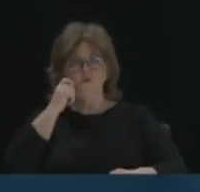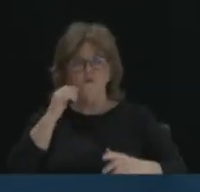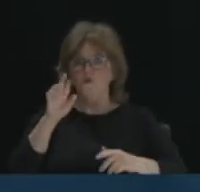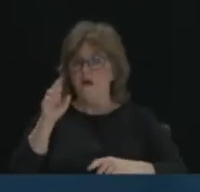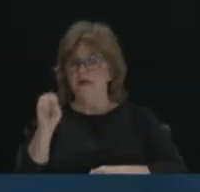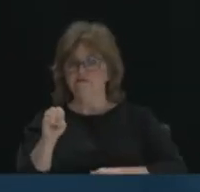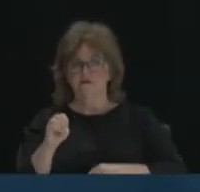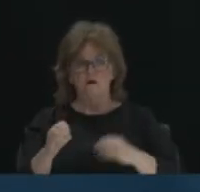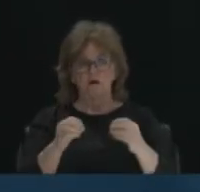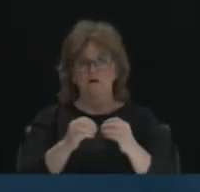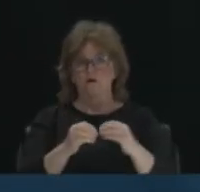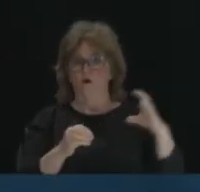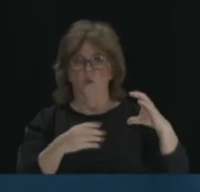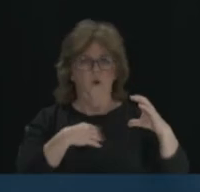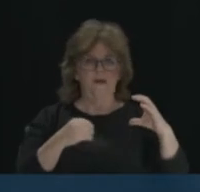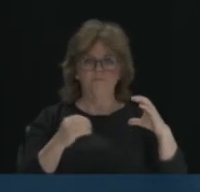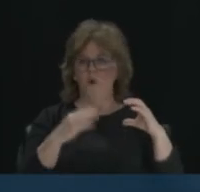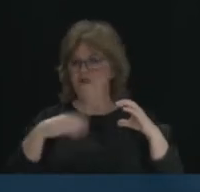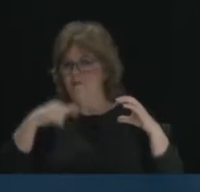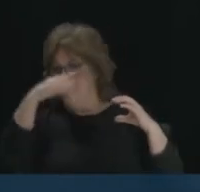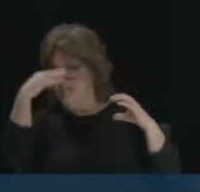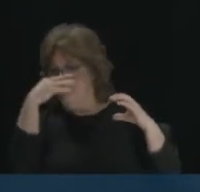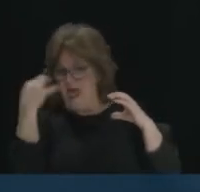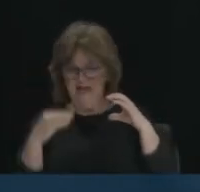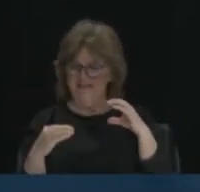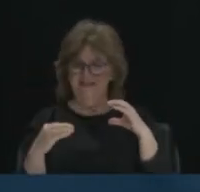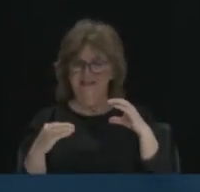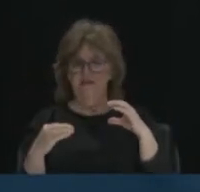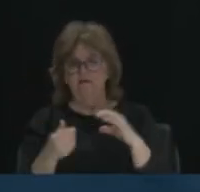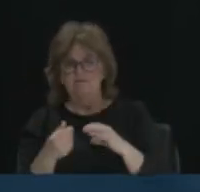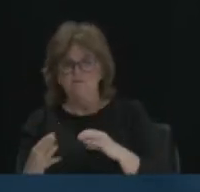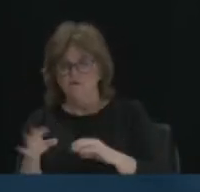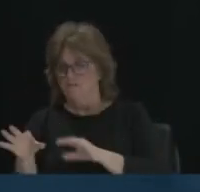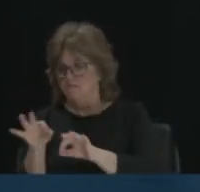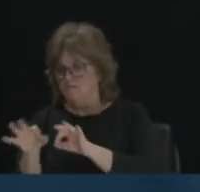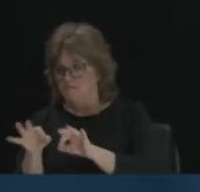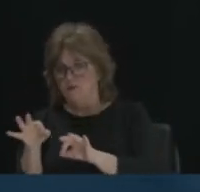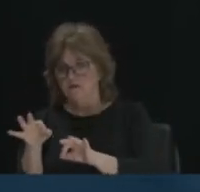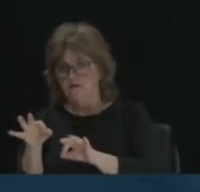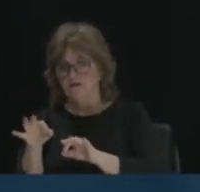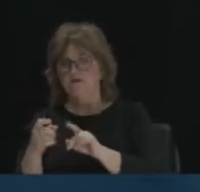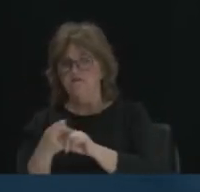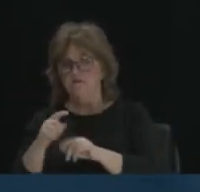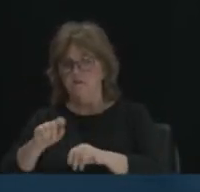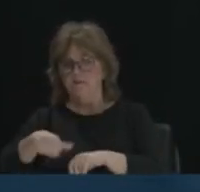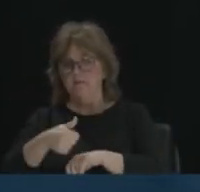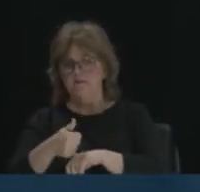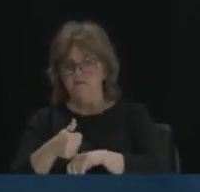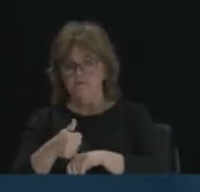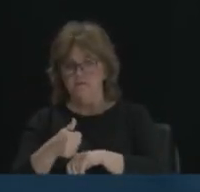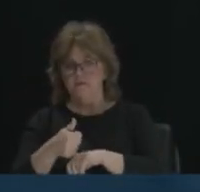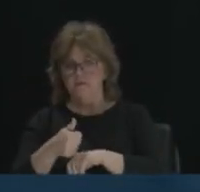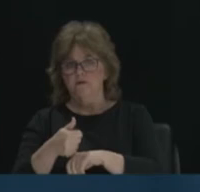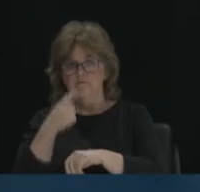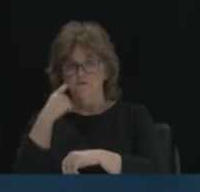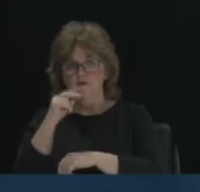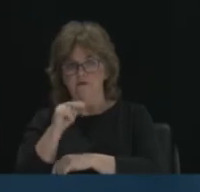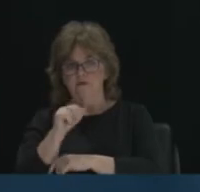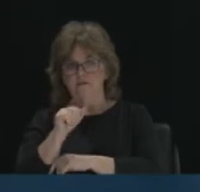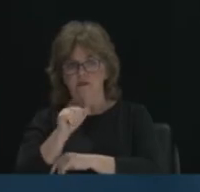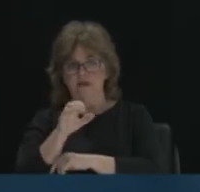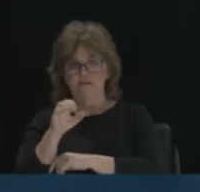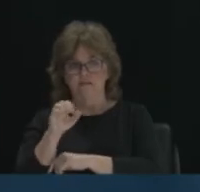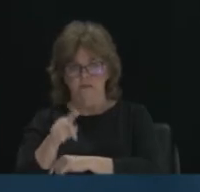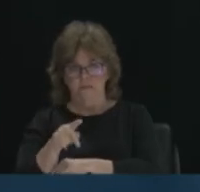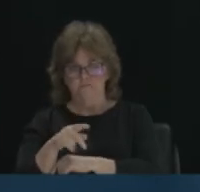white people than black people. There was only a select few African-Americans that was part of the original foundership of the NAACP.